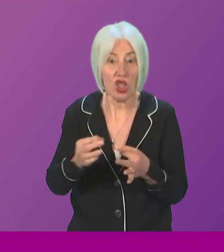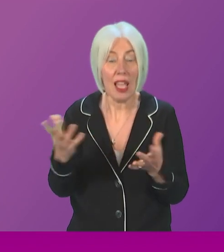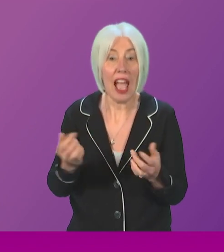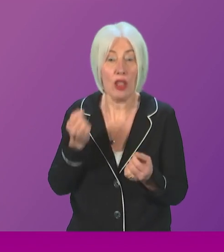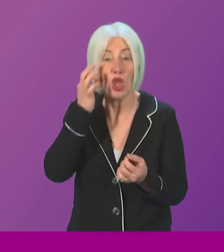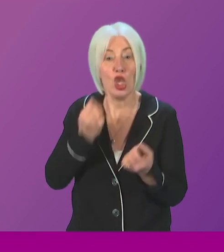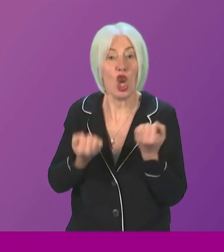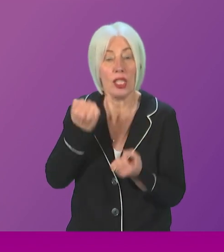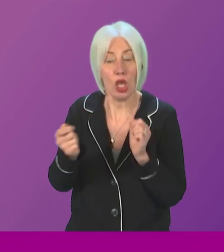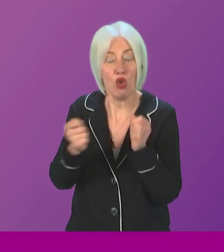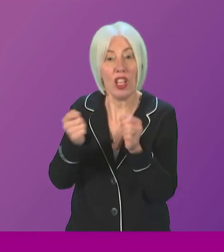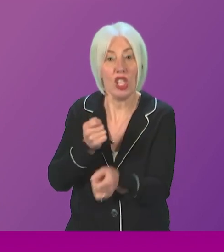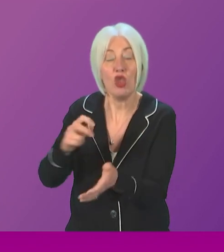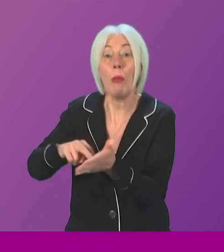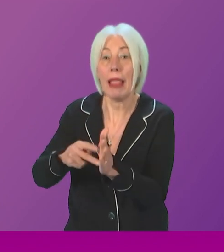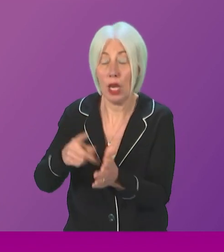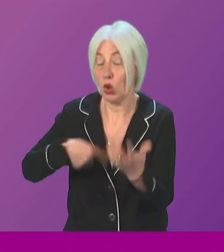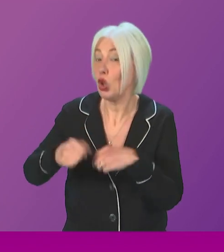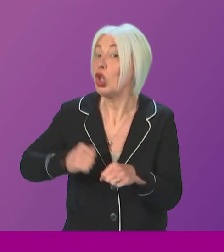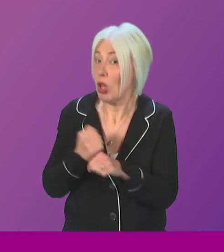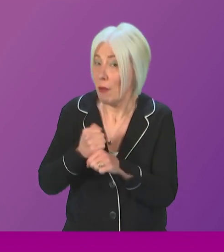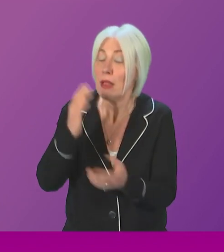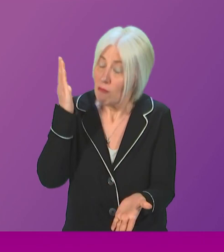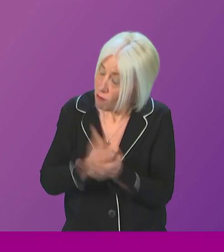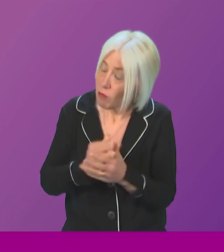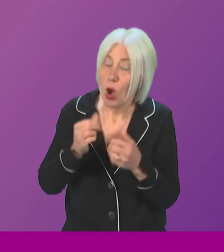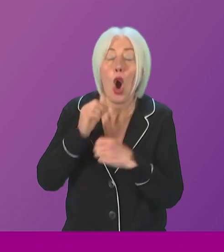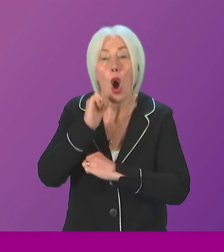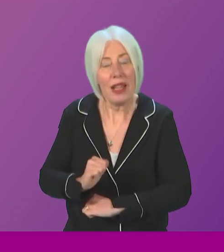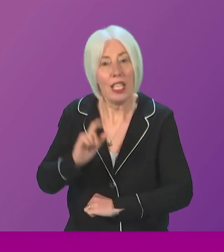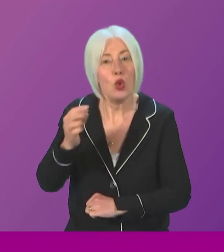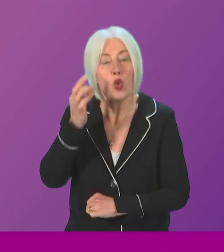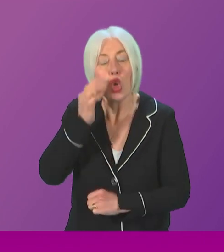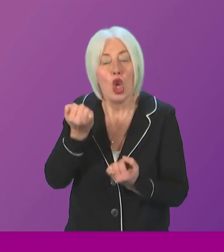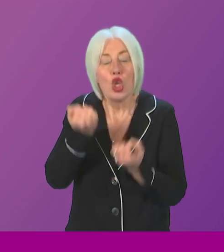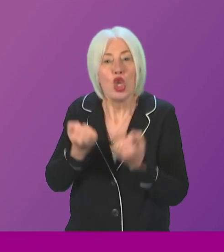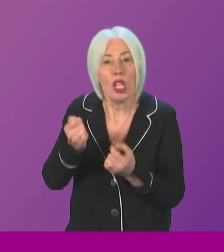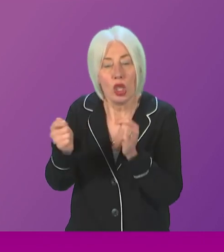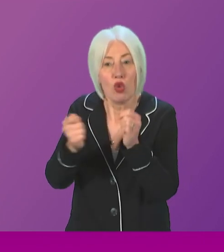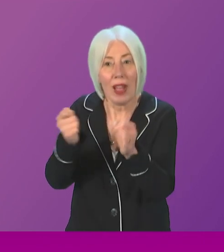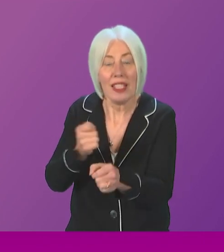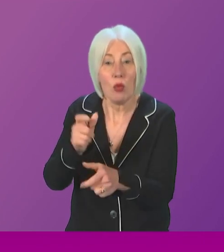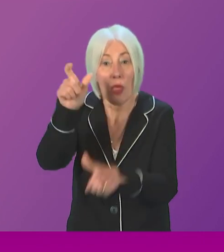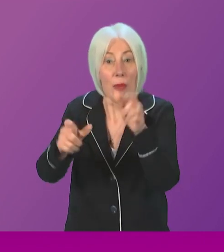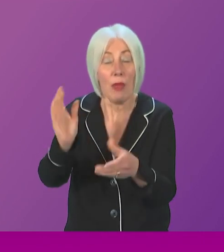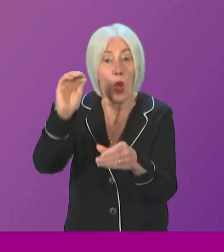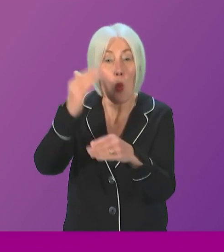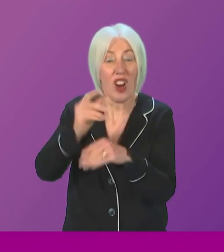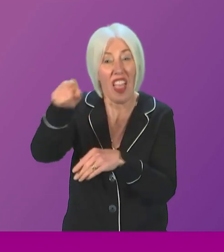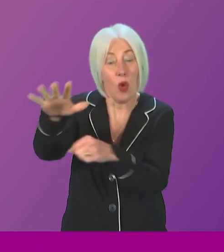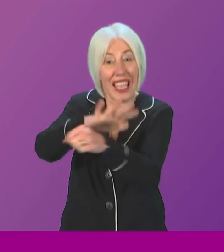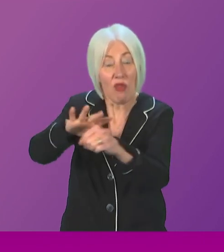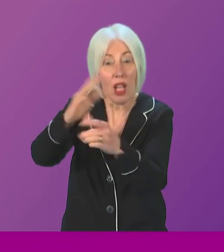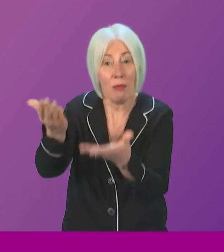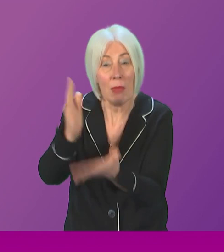this. The Scottish Government is absolutely committed to a just transition and ensuring we take workers with us on that important journey to net